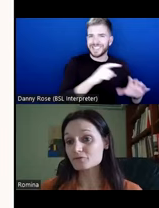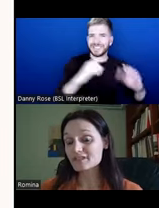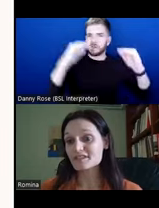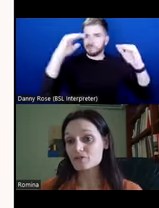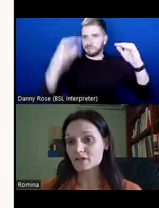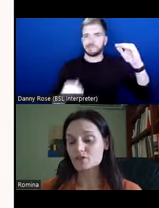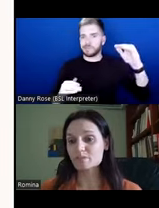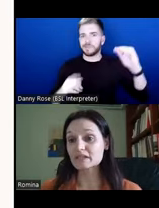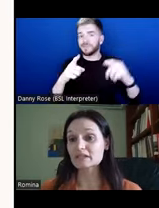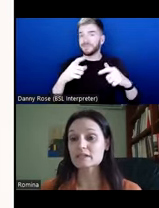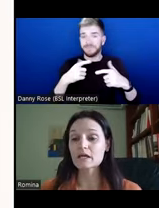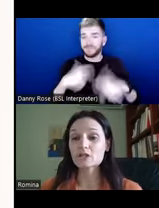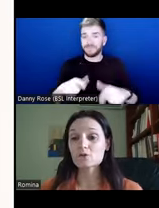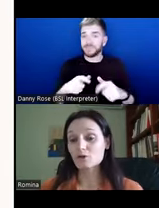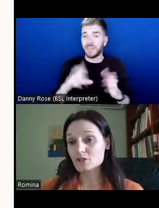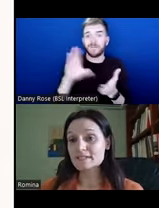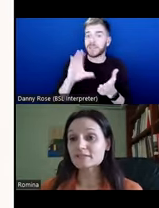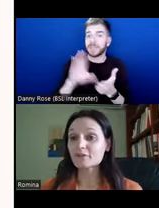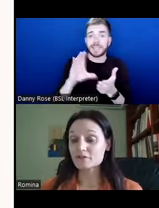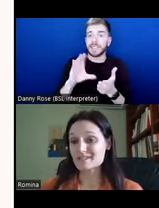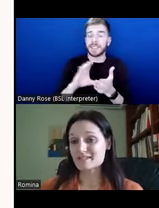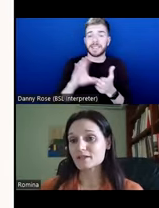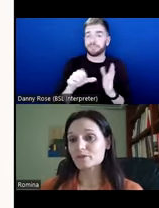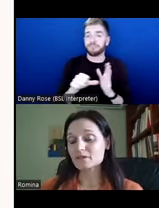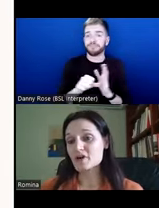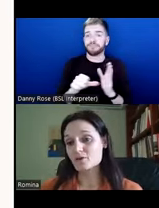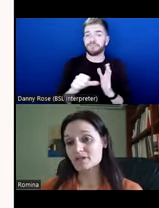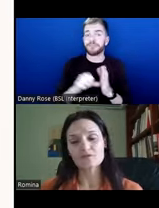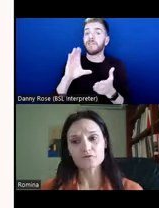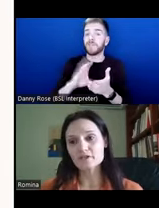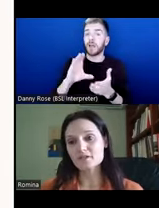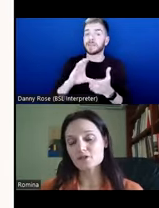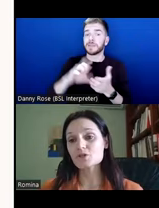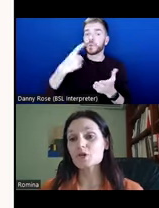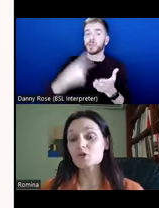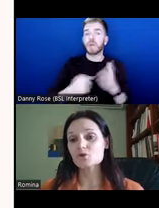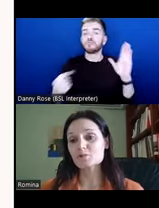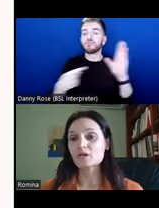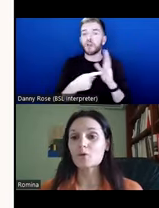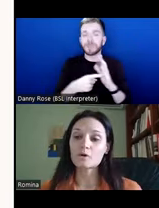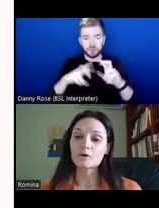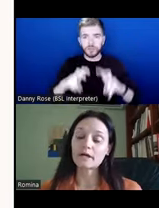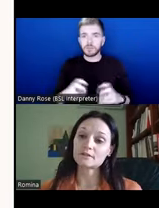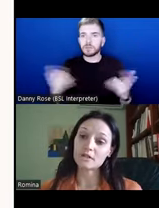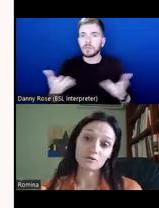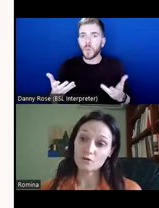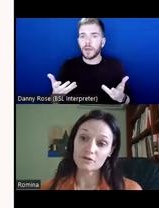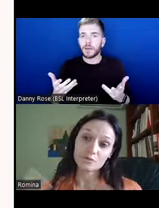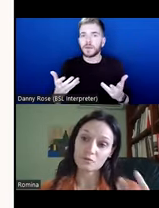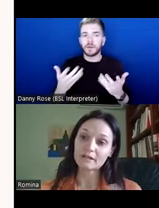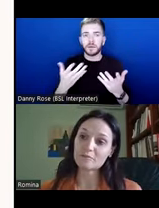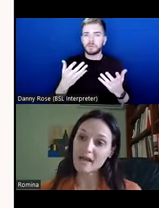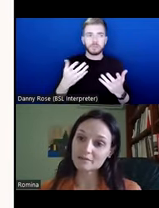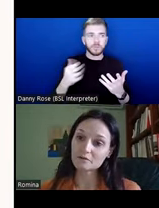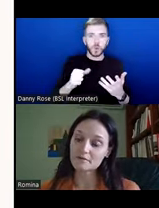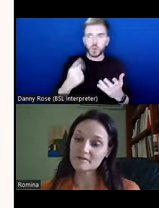also through funding structures, because to a large extent funders decide what the priorities for research should be, or donors